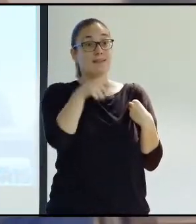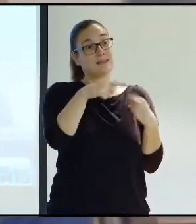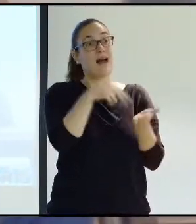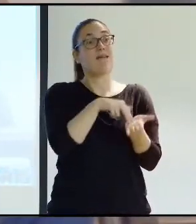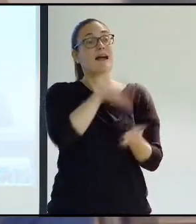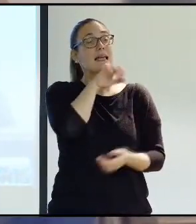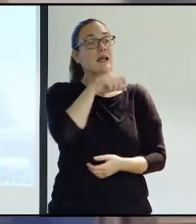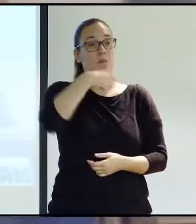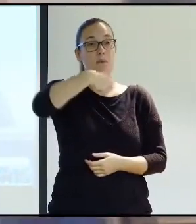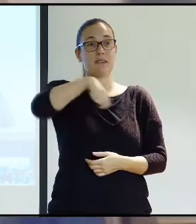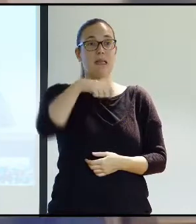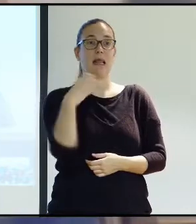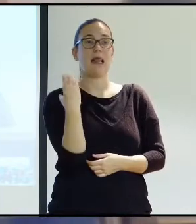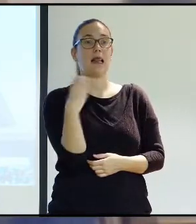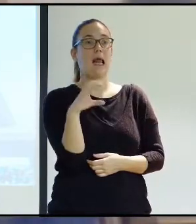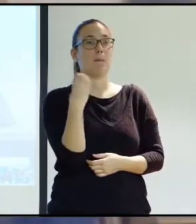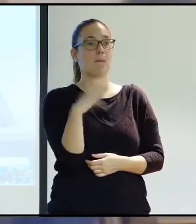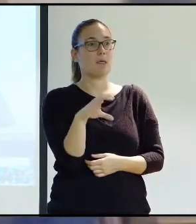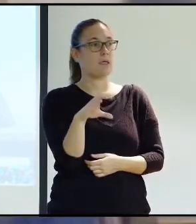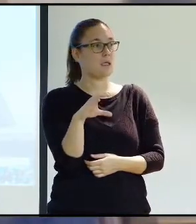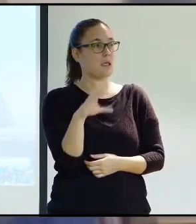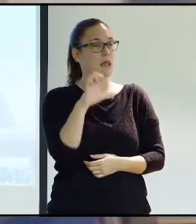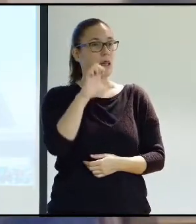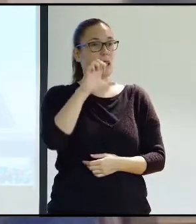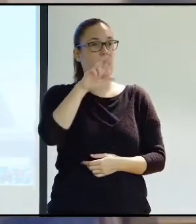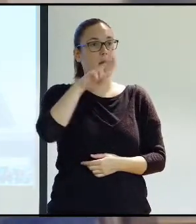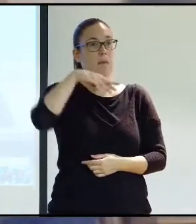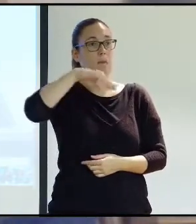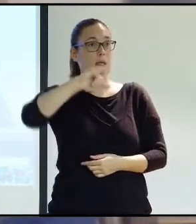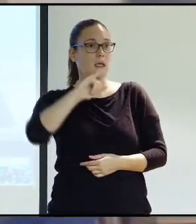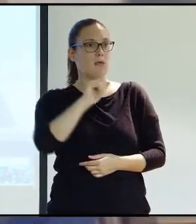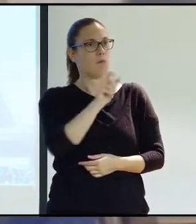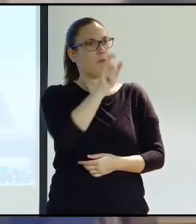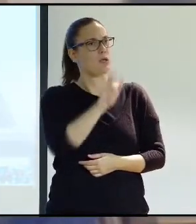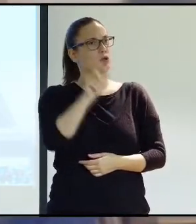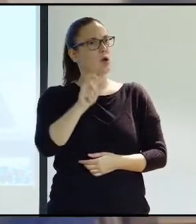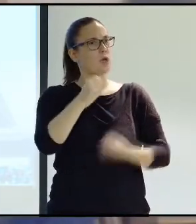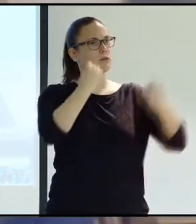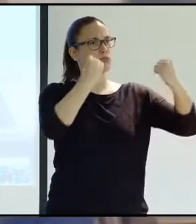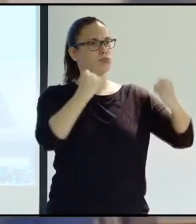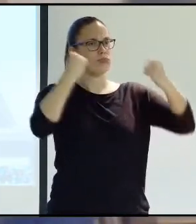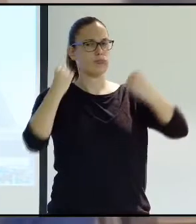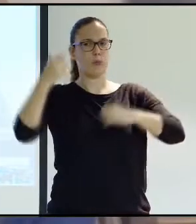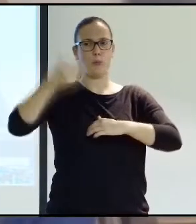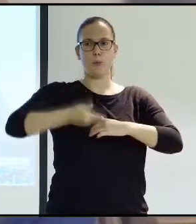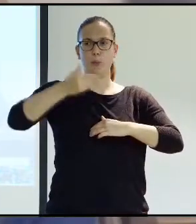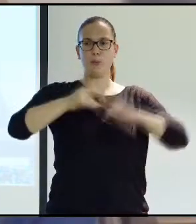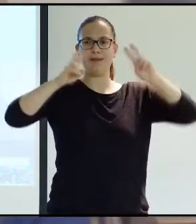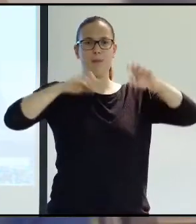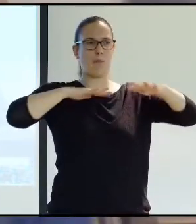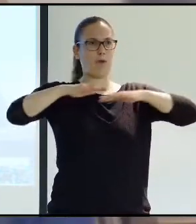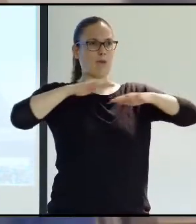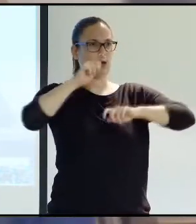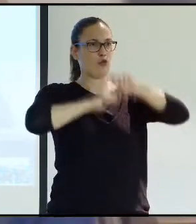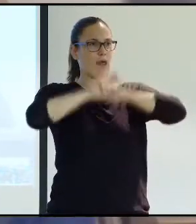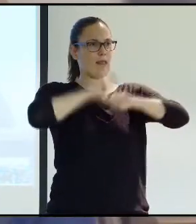The president of the CERMI, the representative of Spanish people with disability were there, and